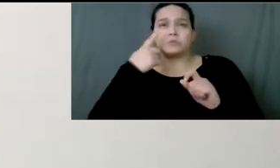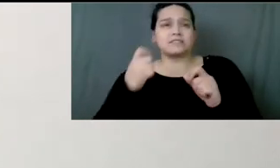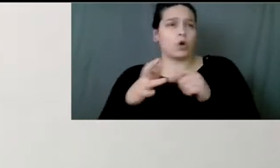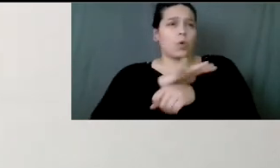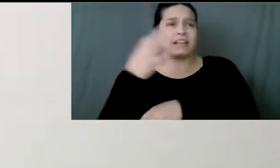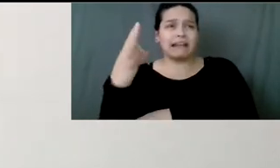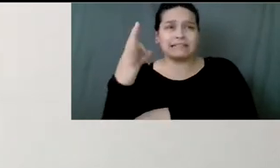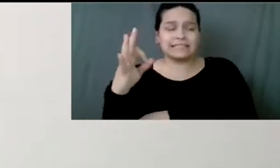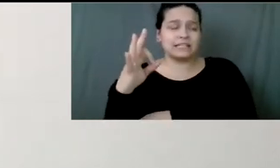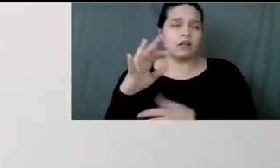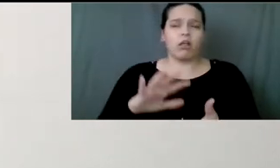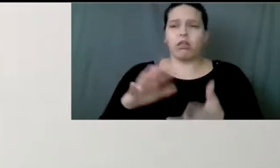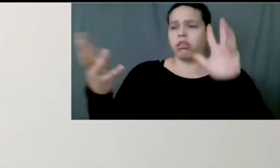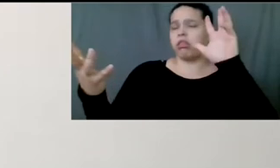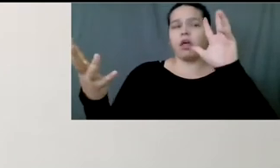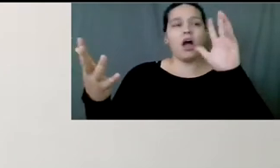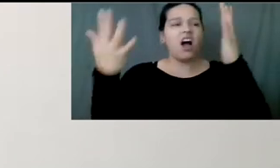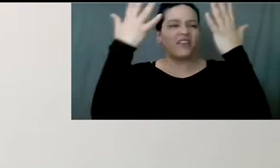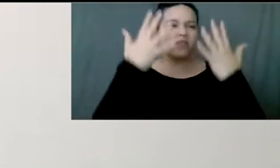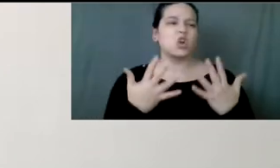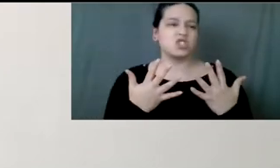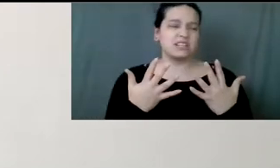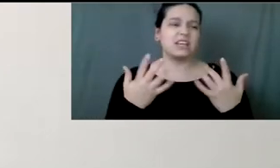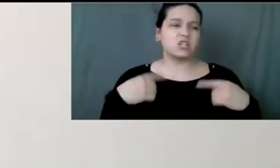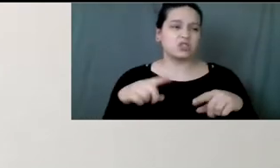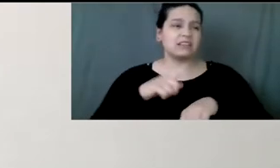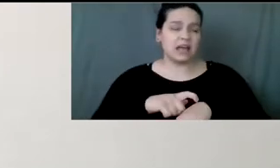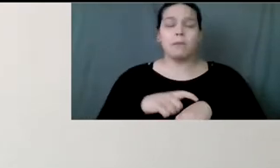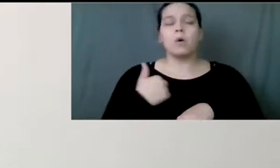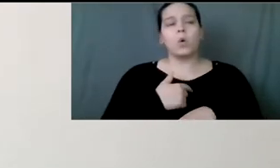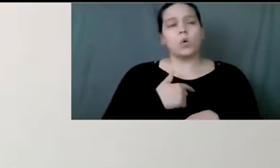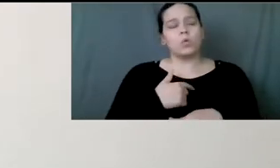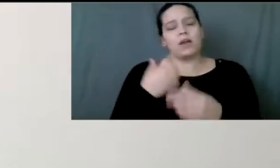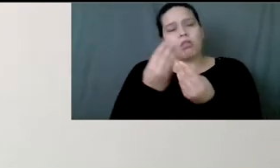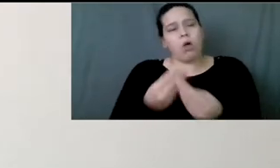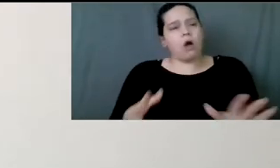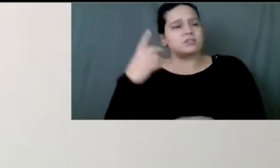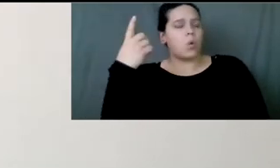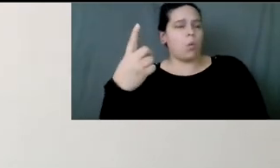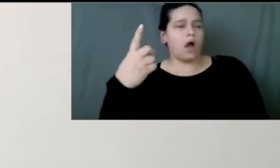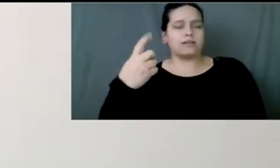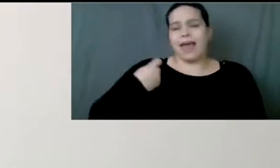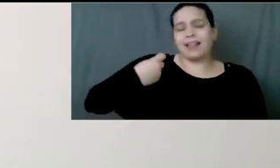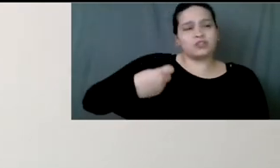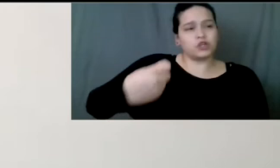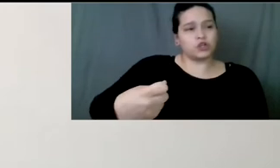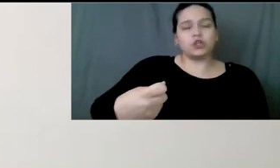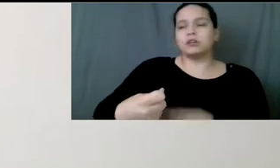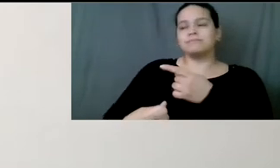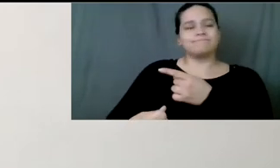Unfortunately, along the way, we lost Métis elder Velma Orvis, who was originally scheduled as a speaker.